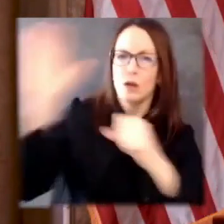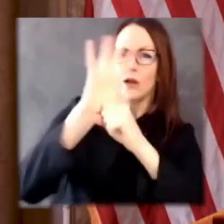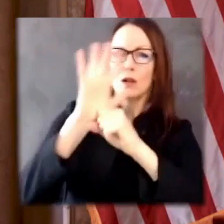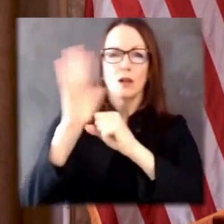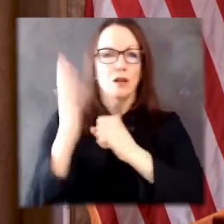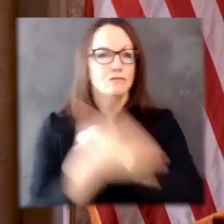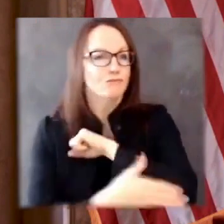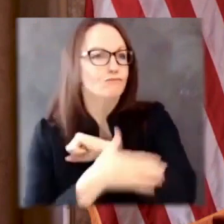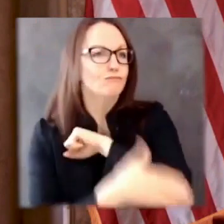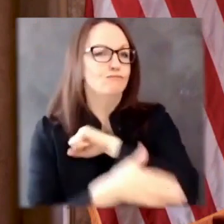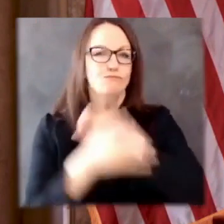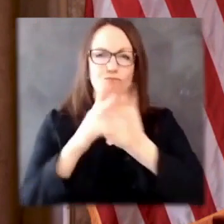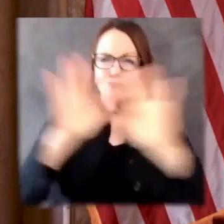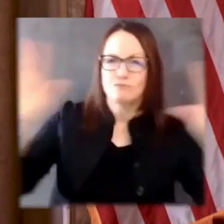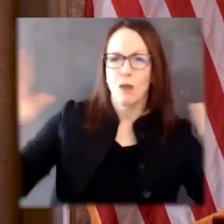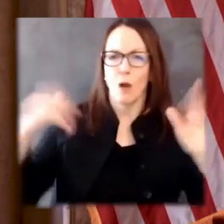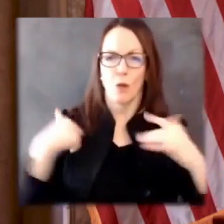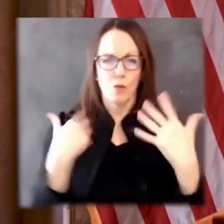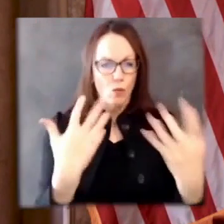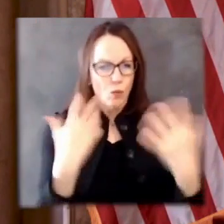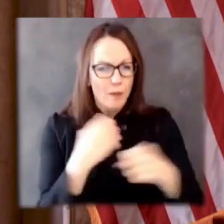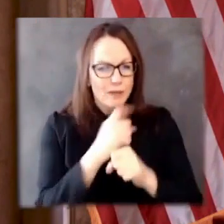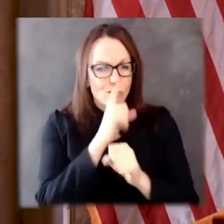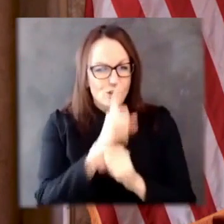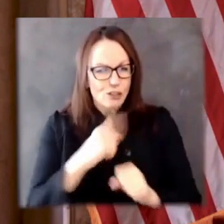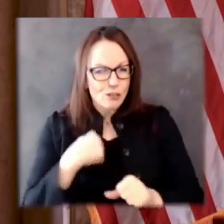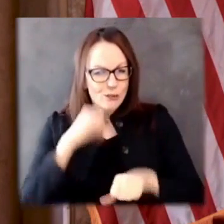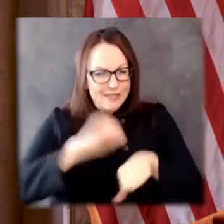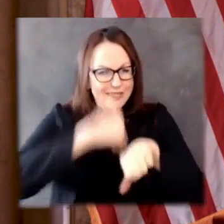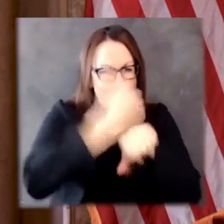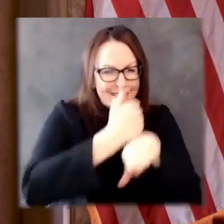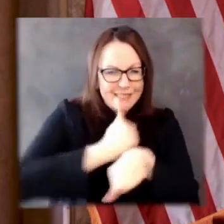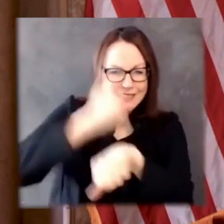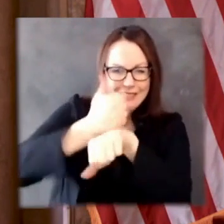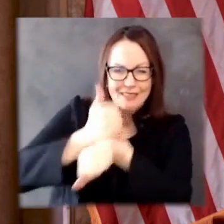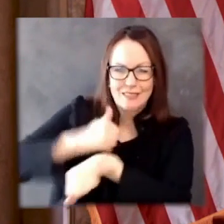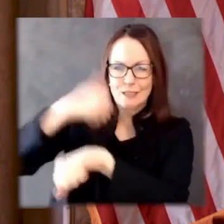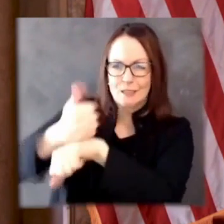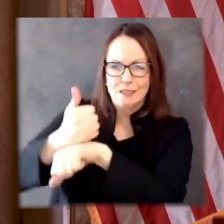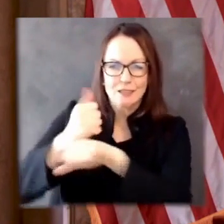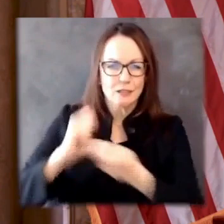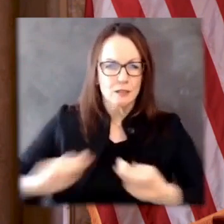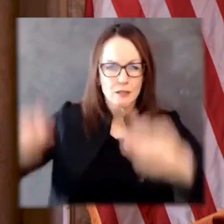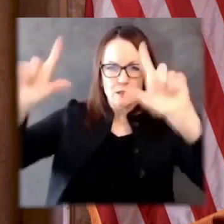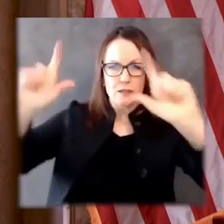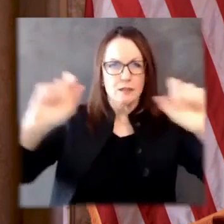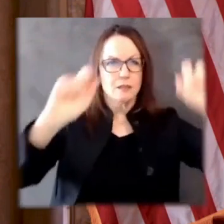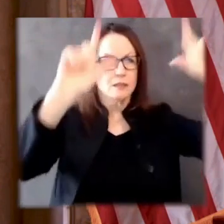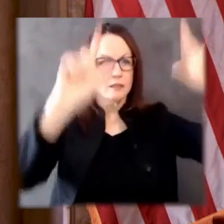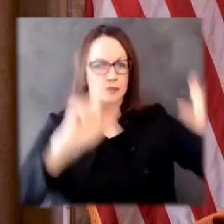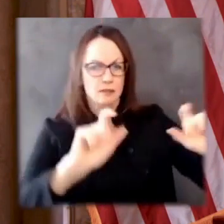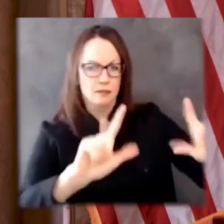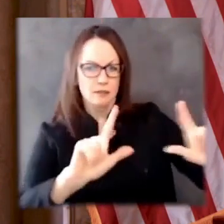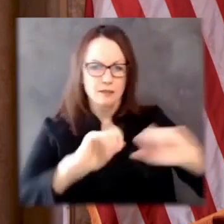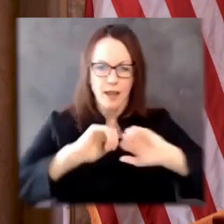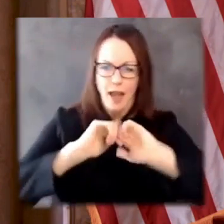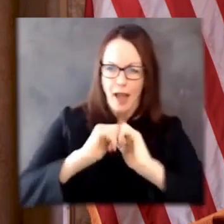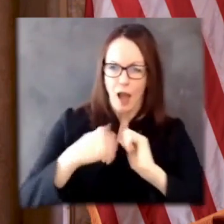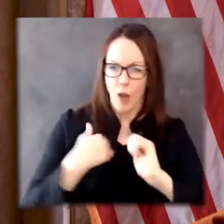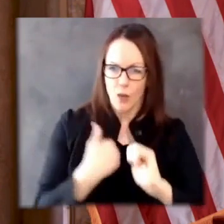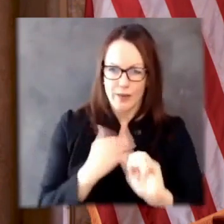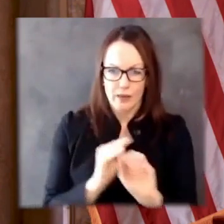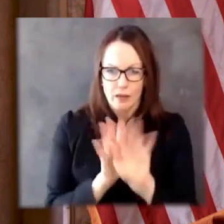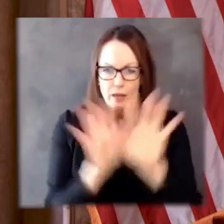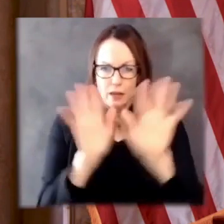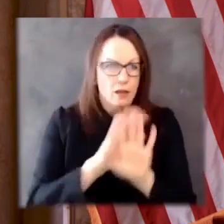creating the People's Maps Commission to draw our state's next maps after the 2020 census and ensure that people choose